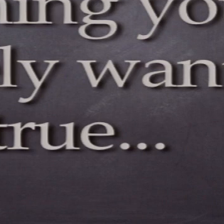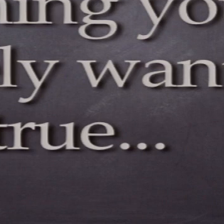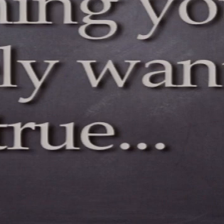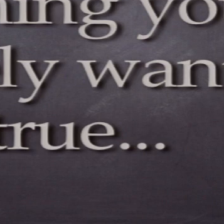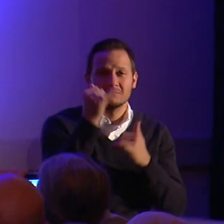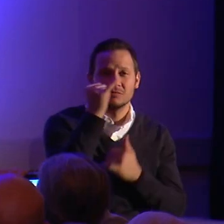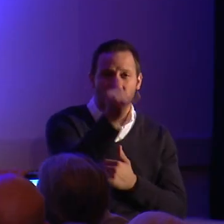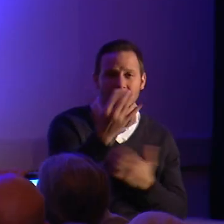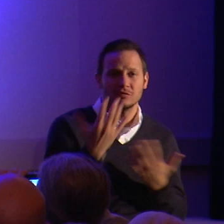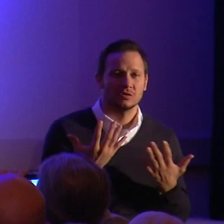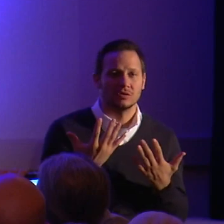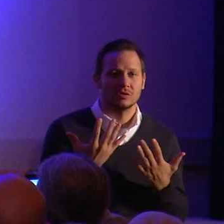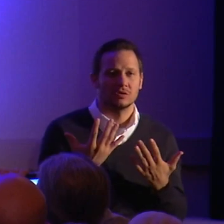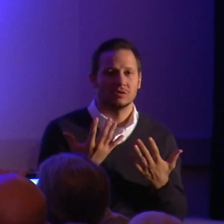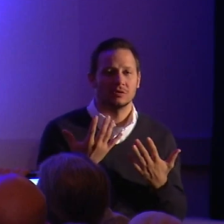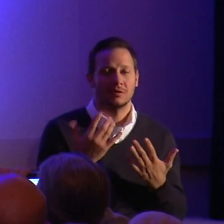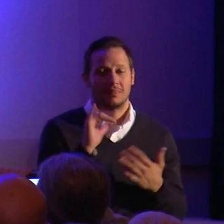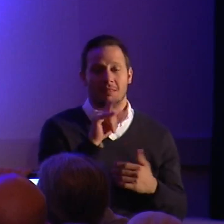It's not pure narcissism.